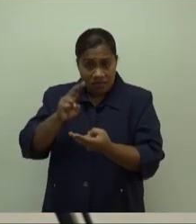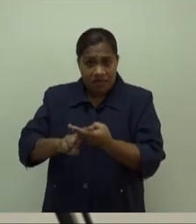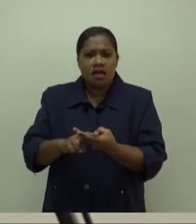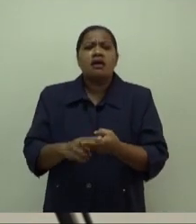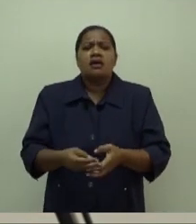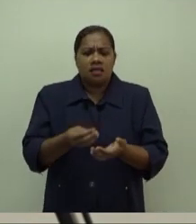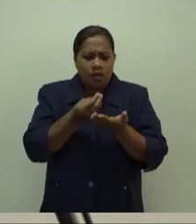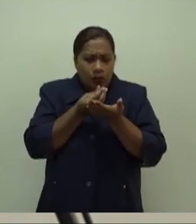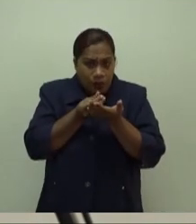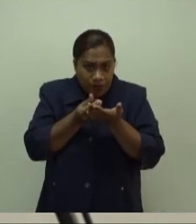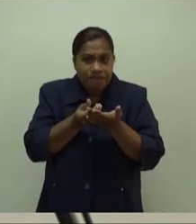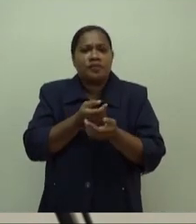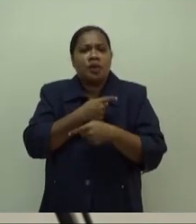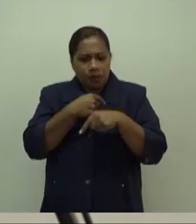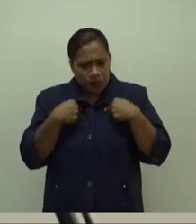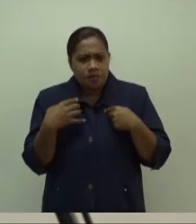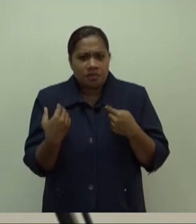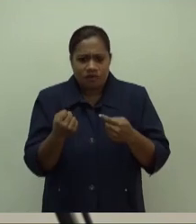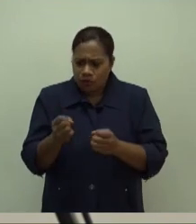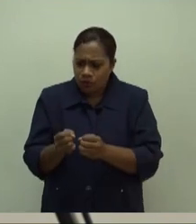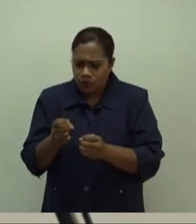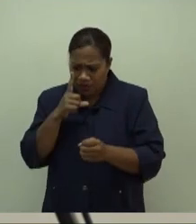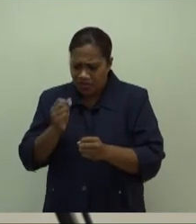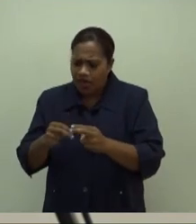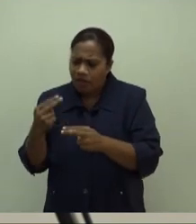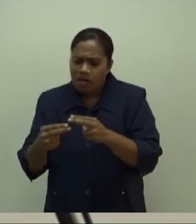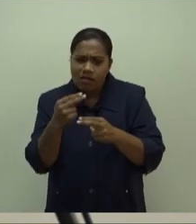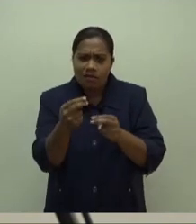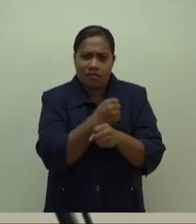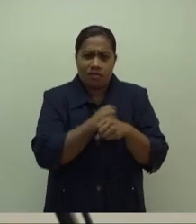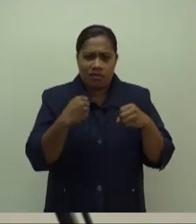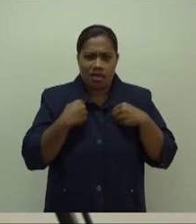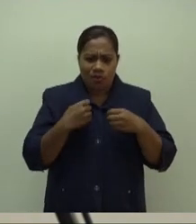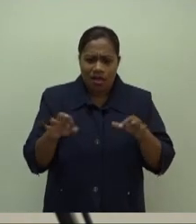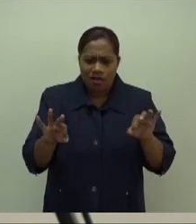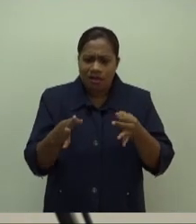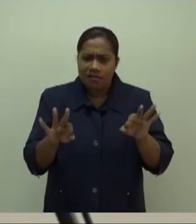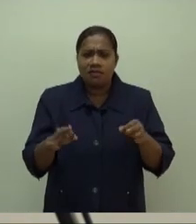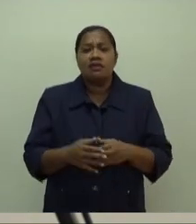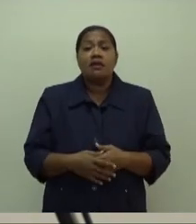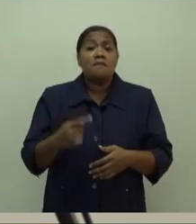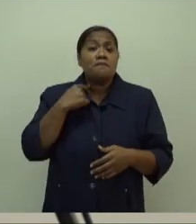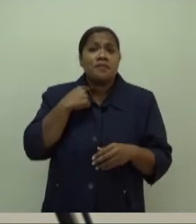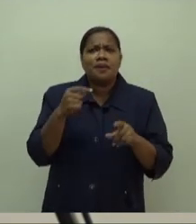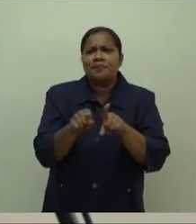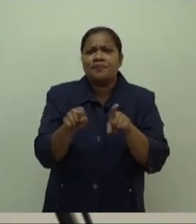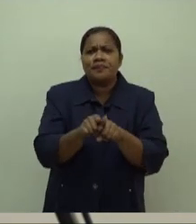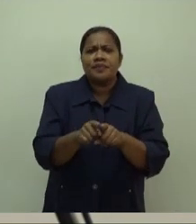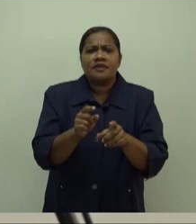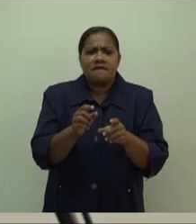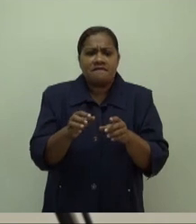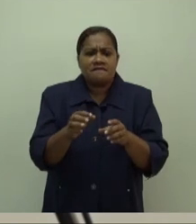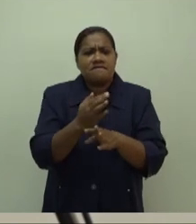we have growing in our gardens. Lean meats like fish. And when I say fish, I'm not talking about fish and